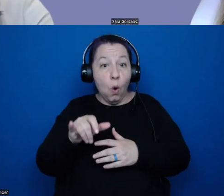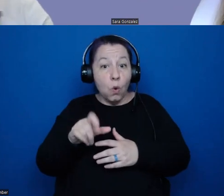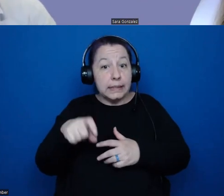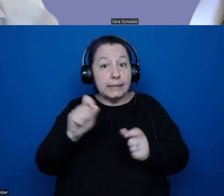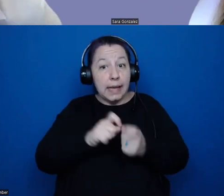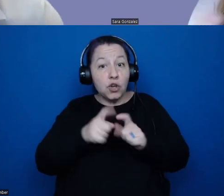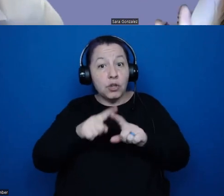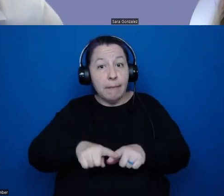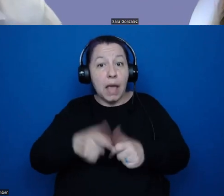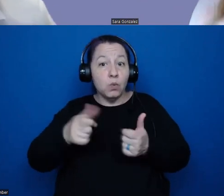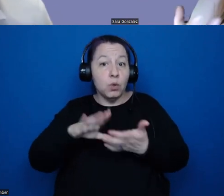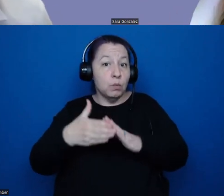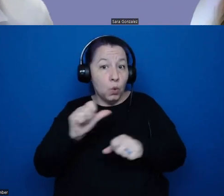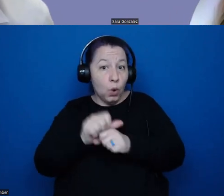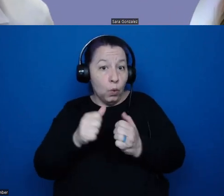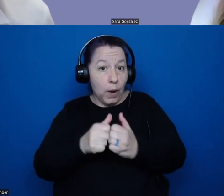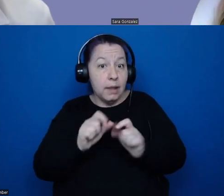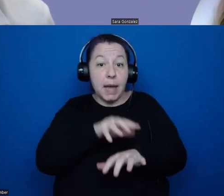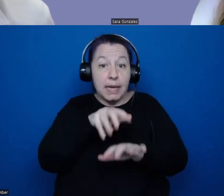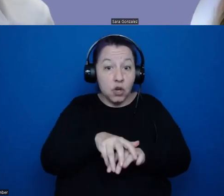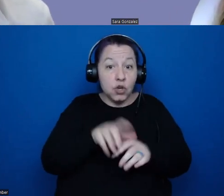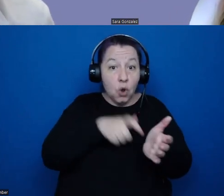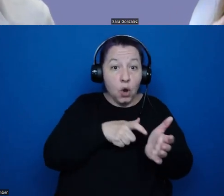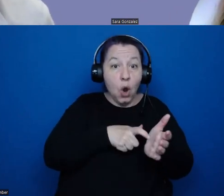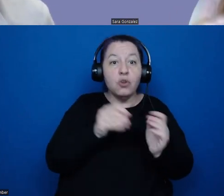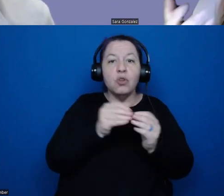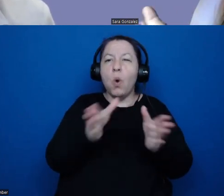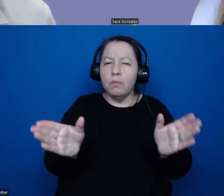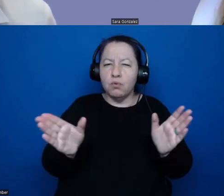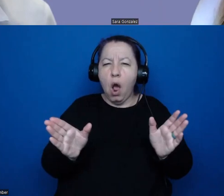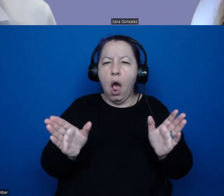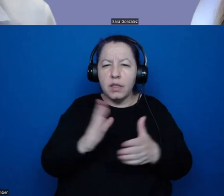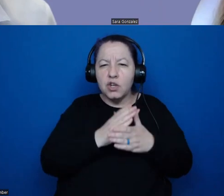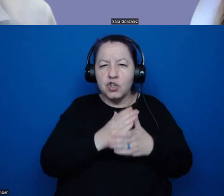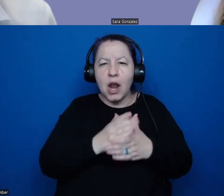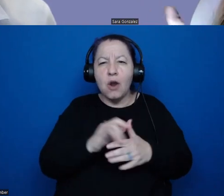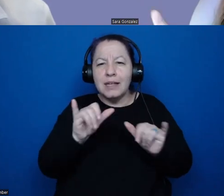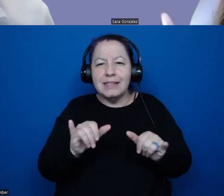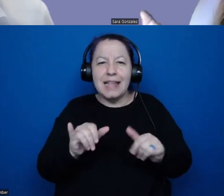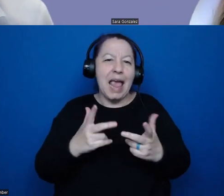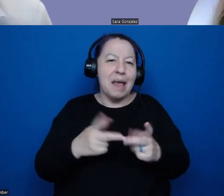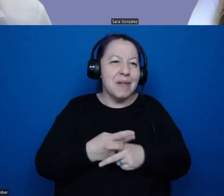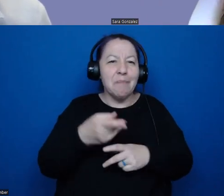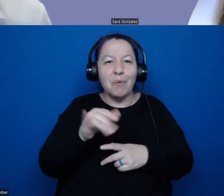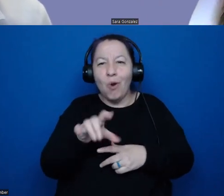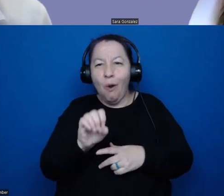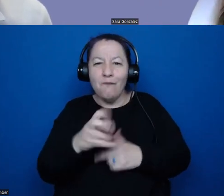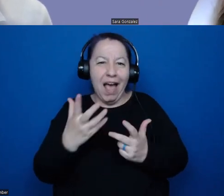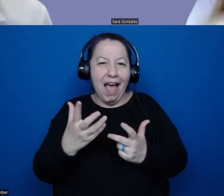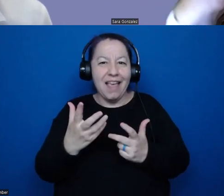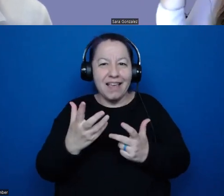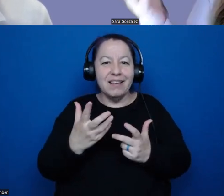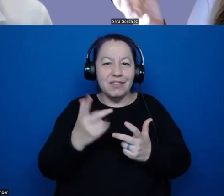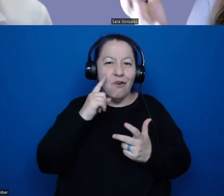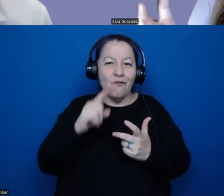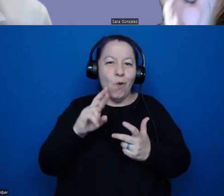that you're working with. But indigenous archaeology is more broadly kind of share the same flavor profiles, if you will, if you think about it in terms of recipes.